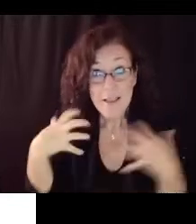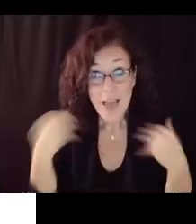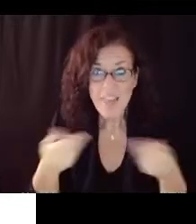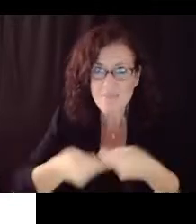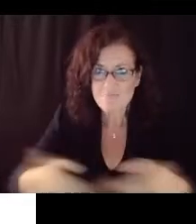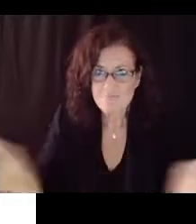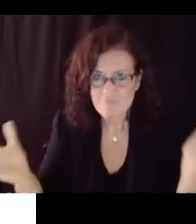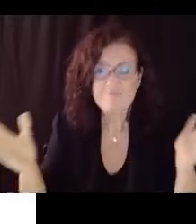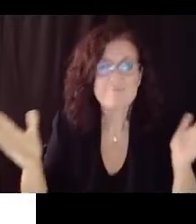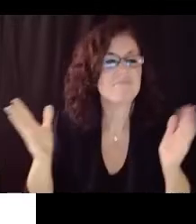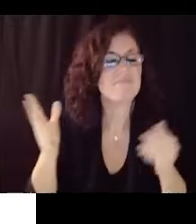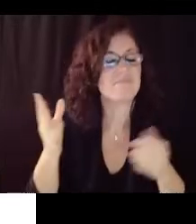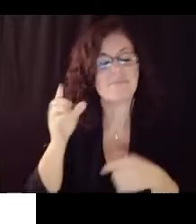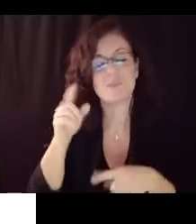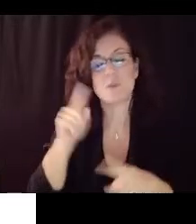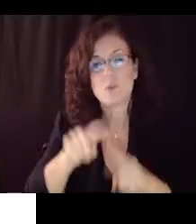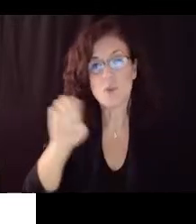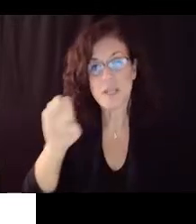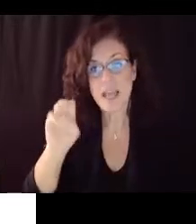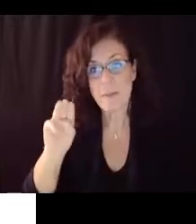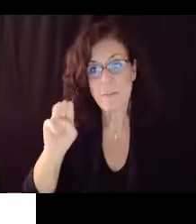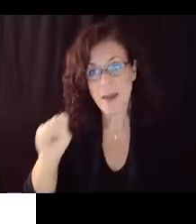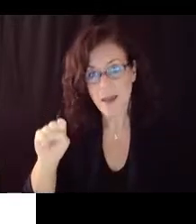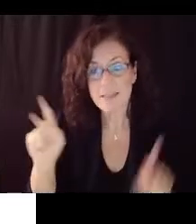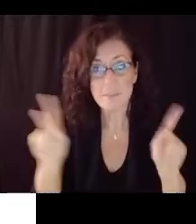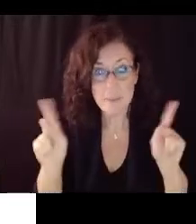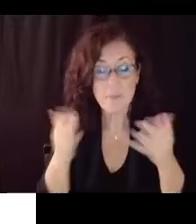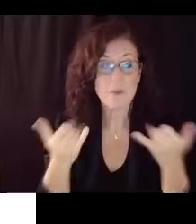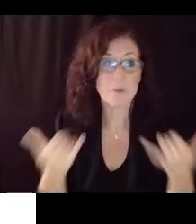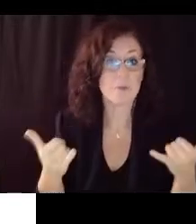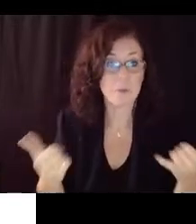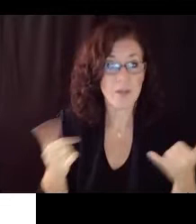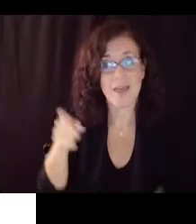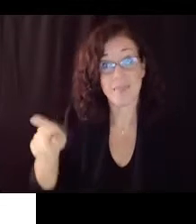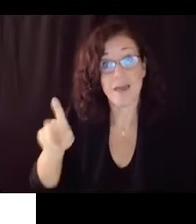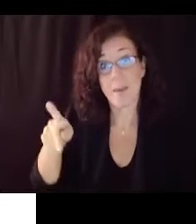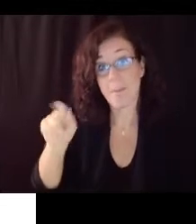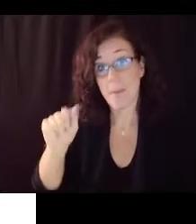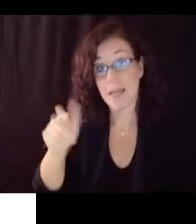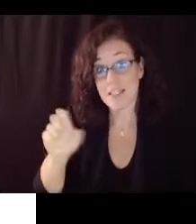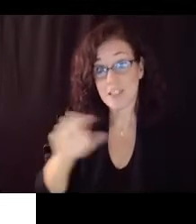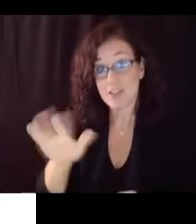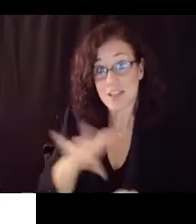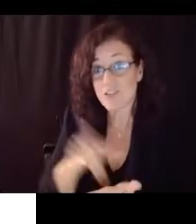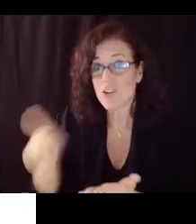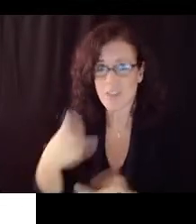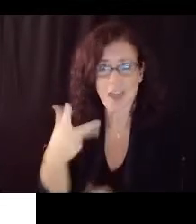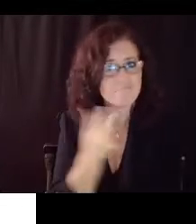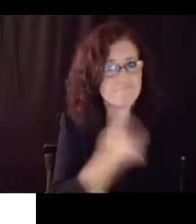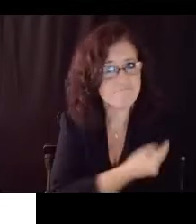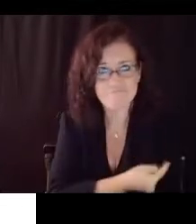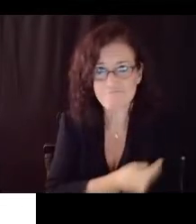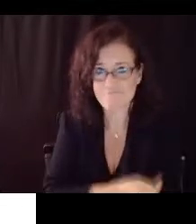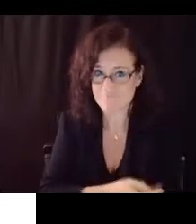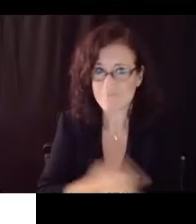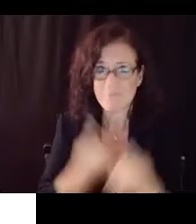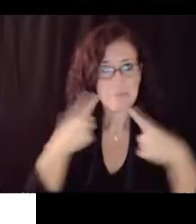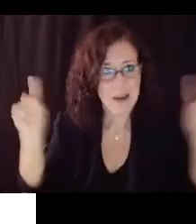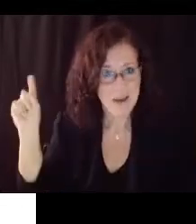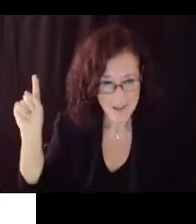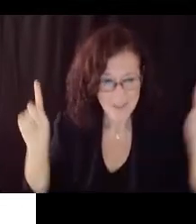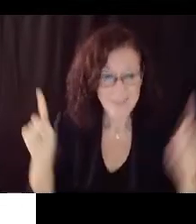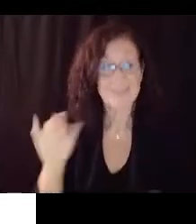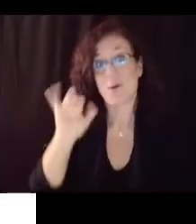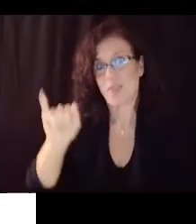rollout to EMS this week um today at the page uh the page center um and so again I think lots of uh very positive signals